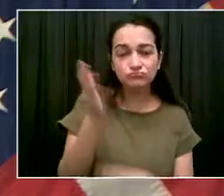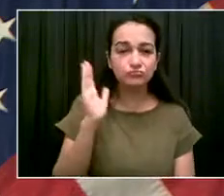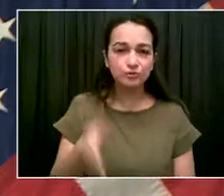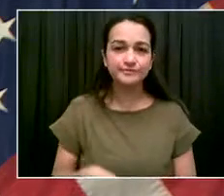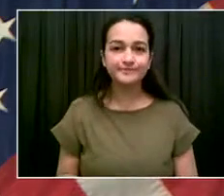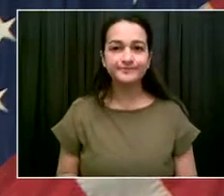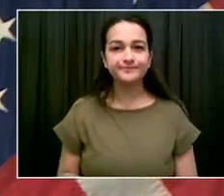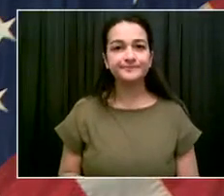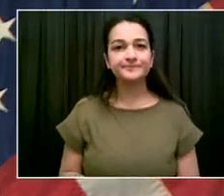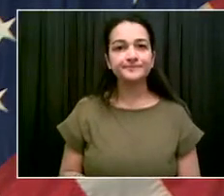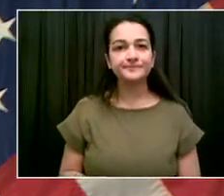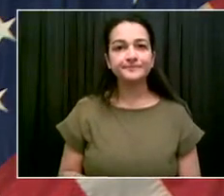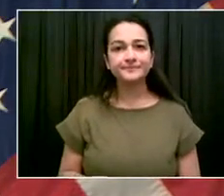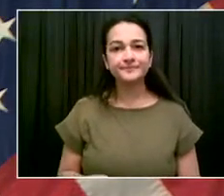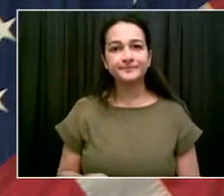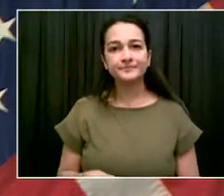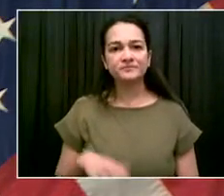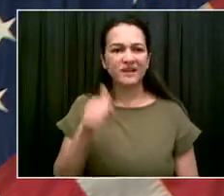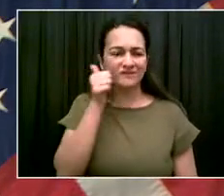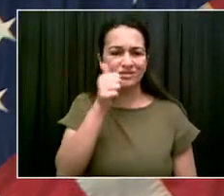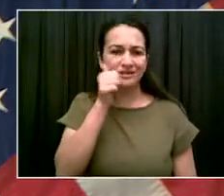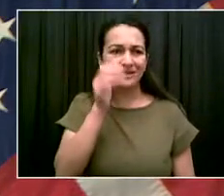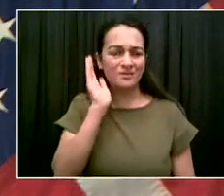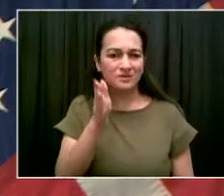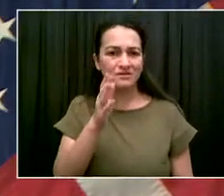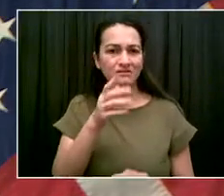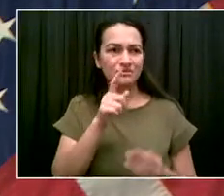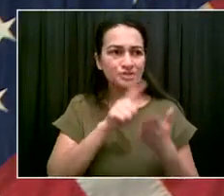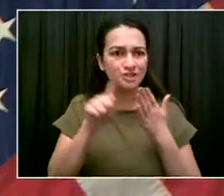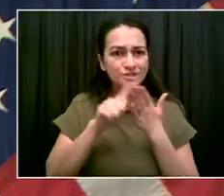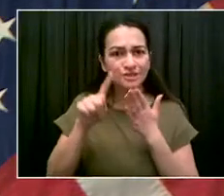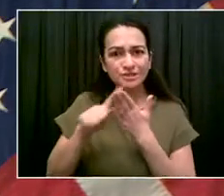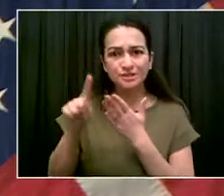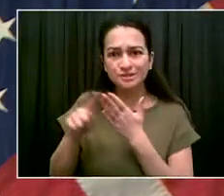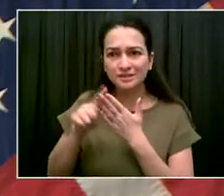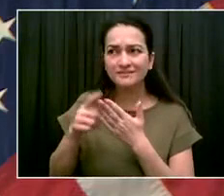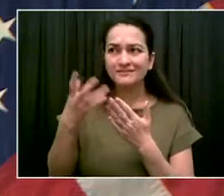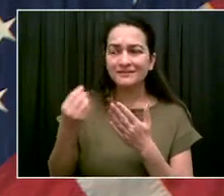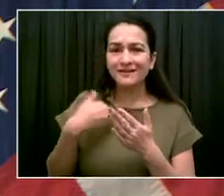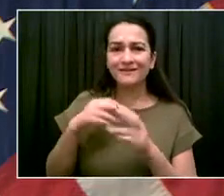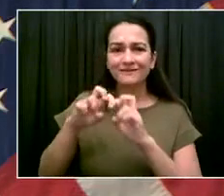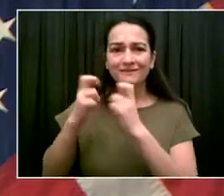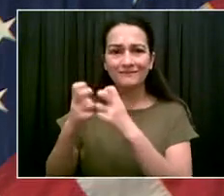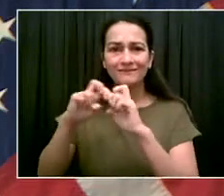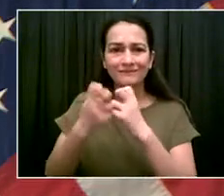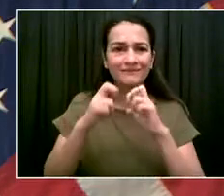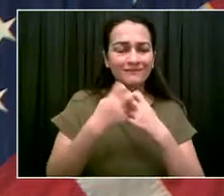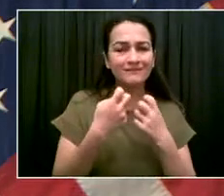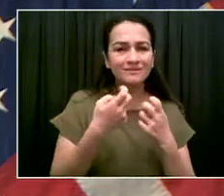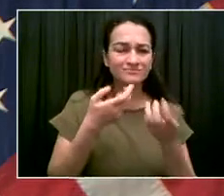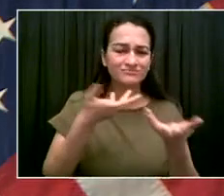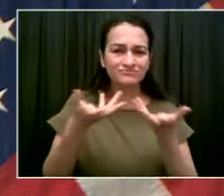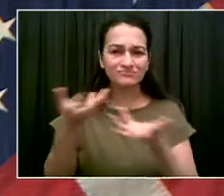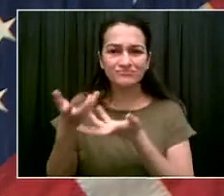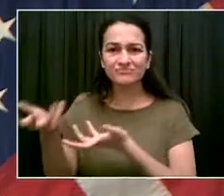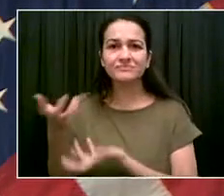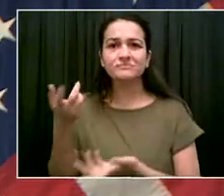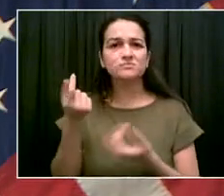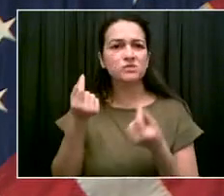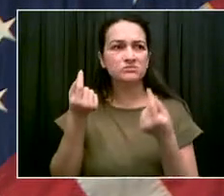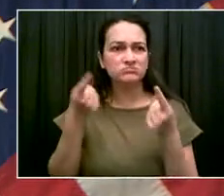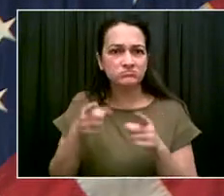our interagency conference calls to facilitate the New York City agencies, work with state agencies, elected officials, nonprofits,